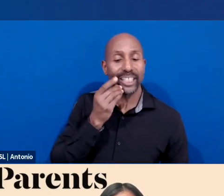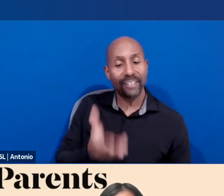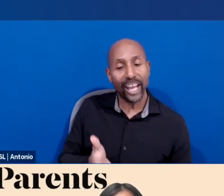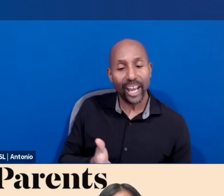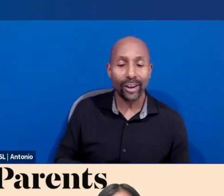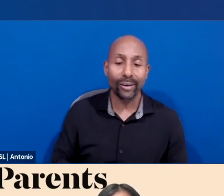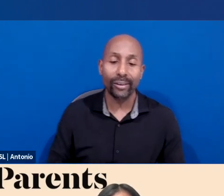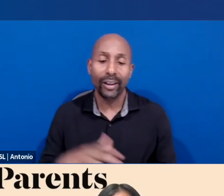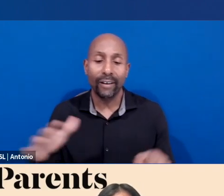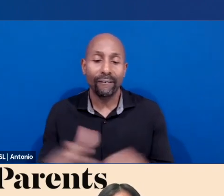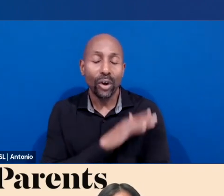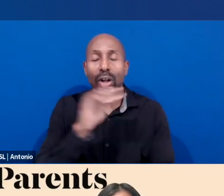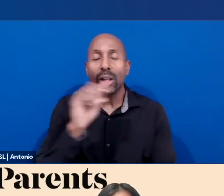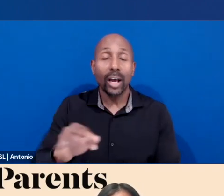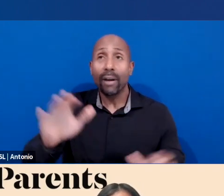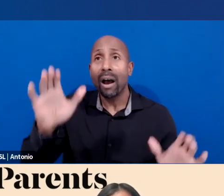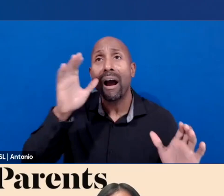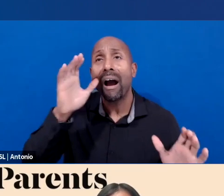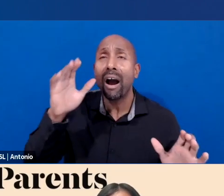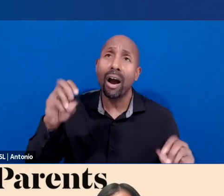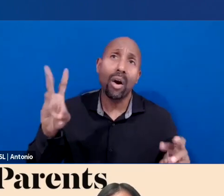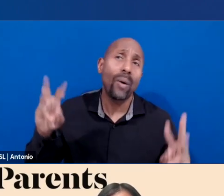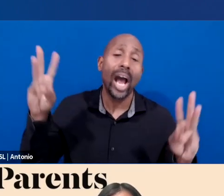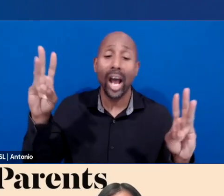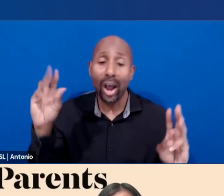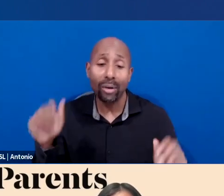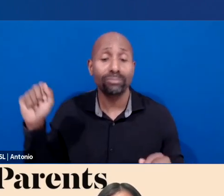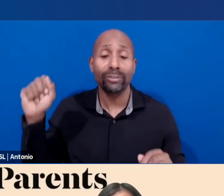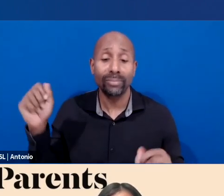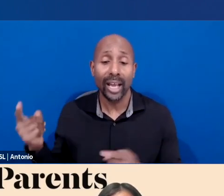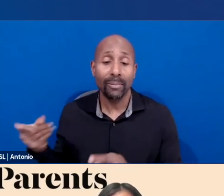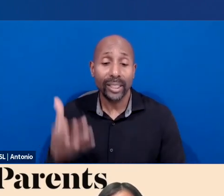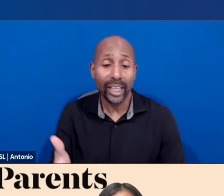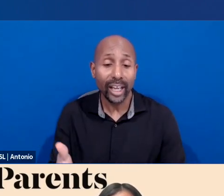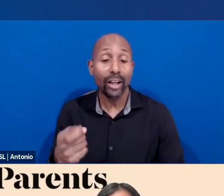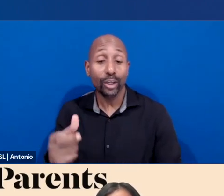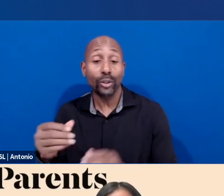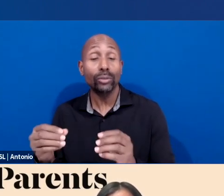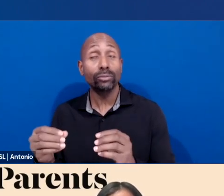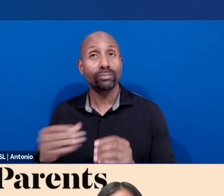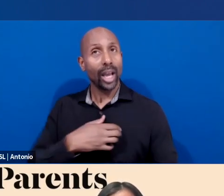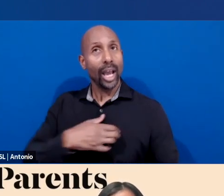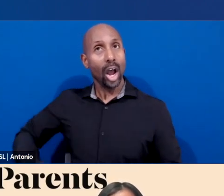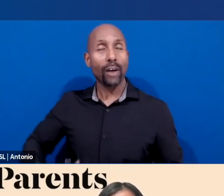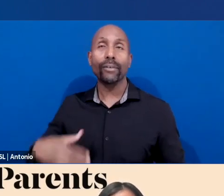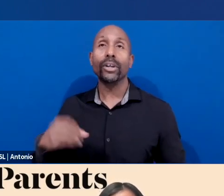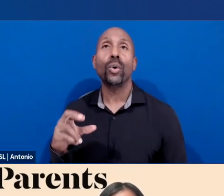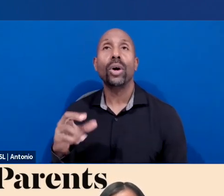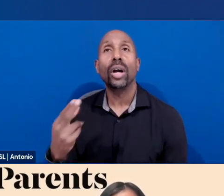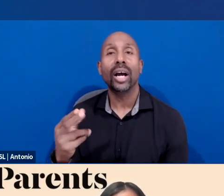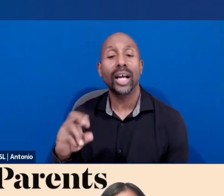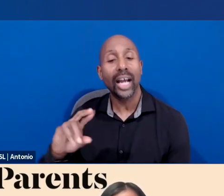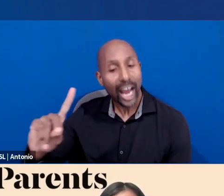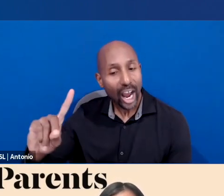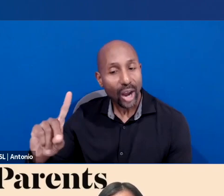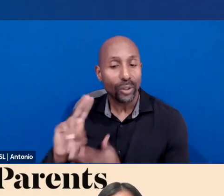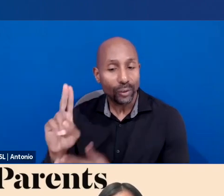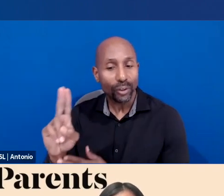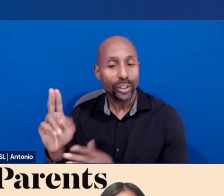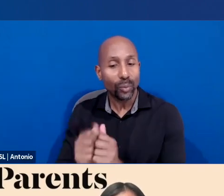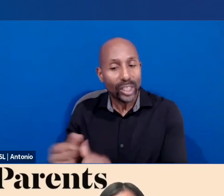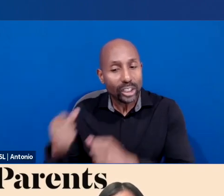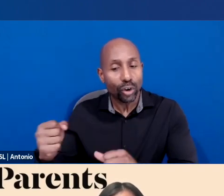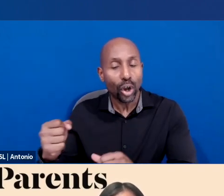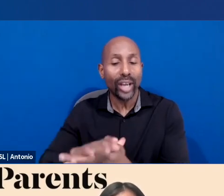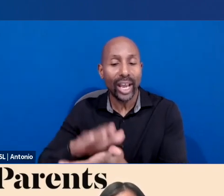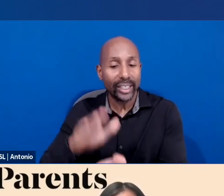restructure. And I said, well, as a parent, I want the same thing. And as an educational leader here at the department, we're